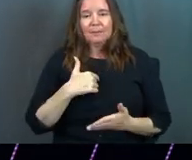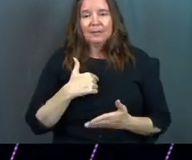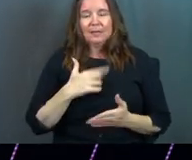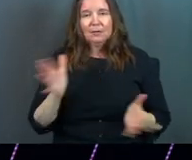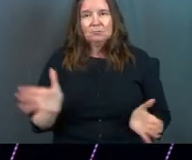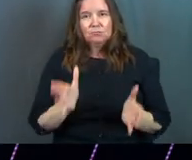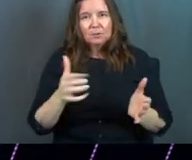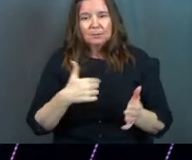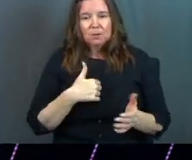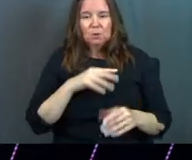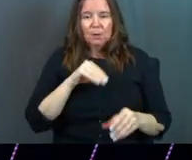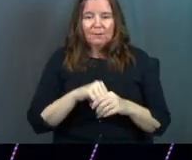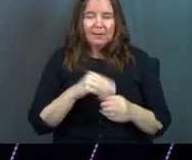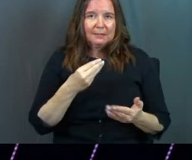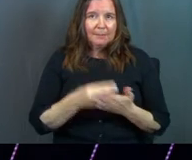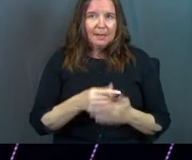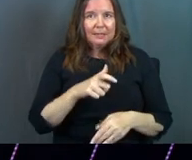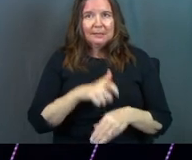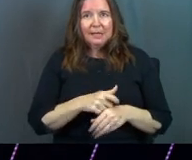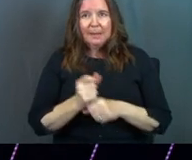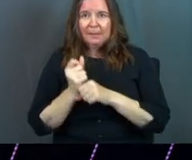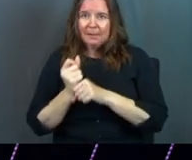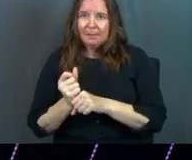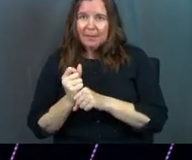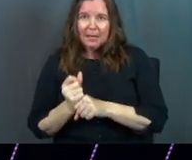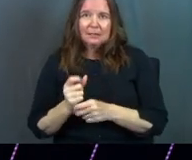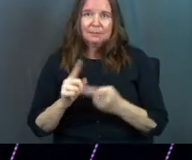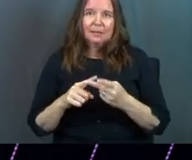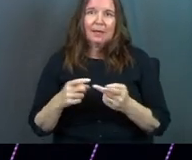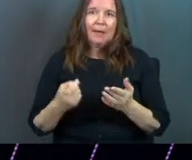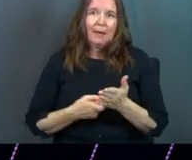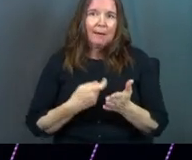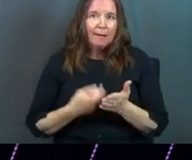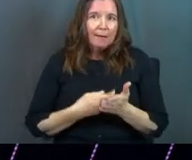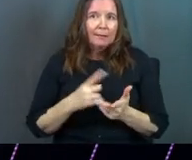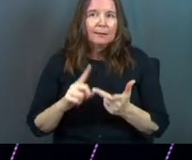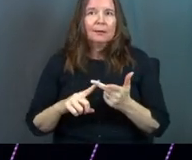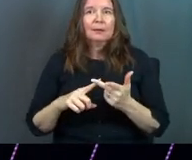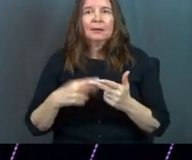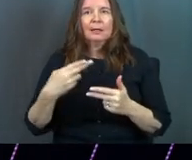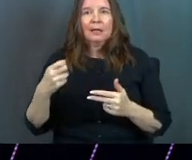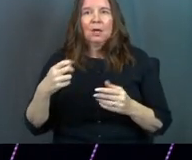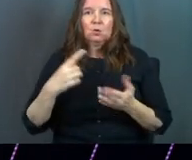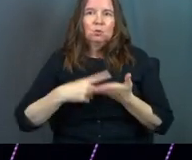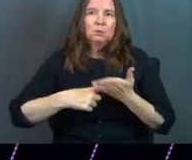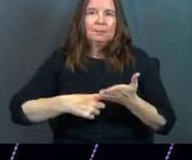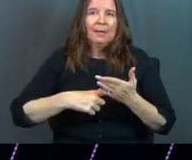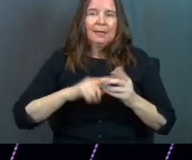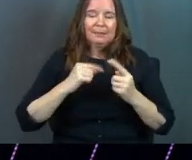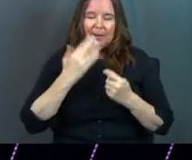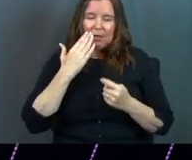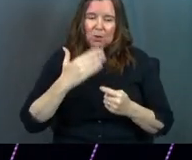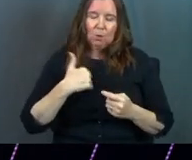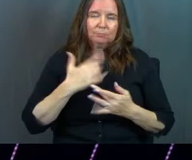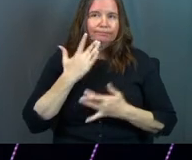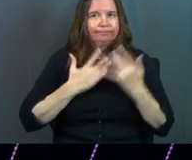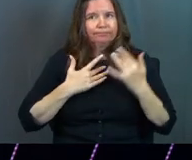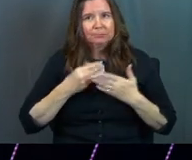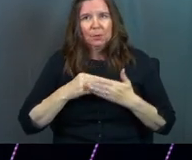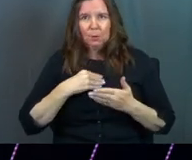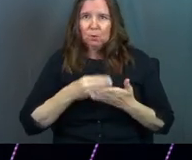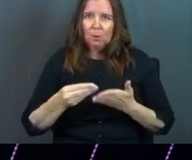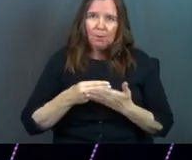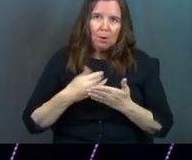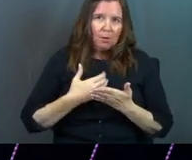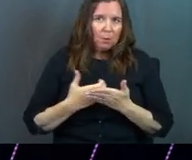me and cheering me on. You invested money and time in baseball and ice hockey and the high school debate team. I know it strained the finances when you